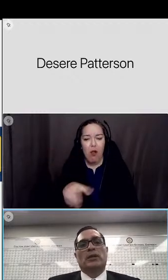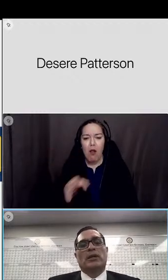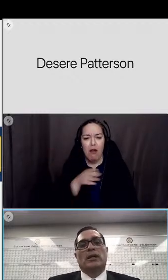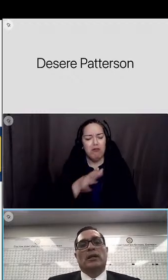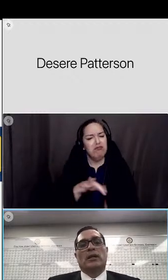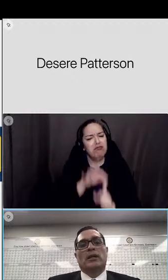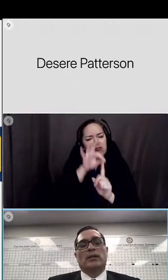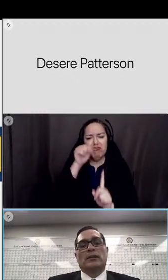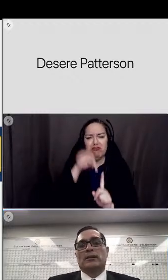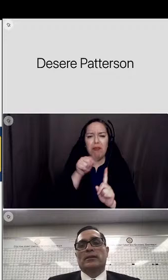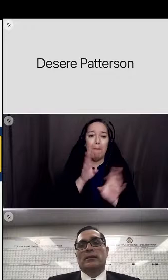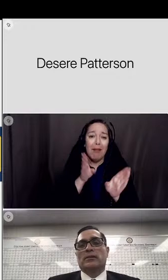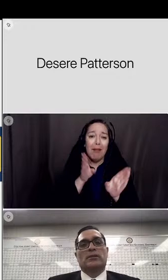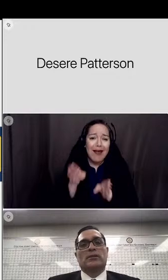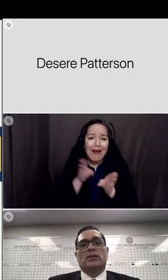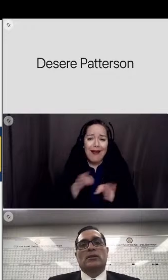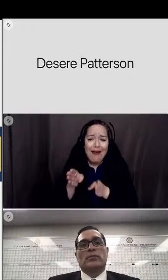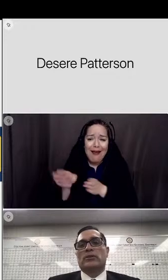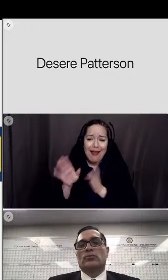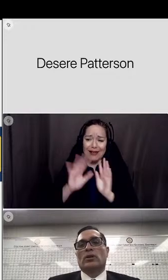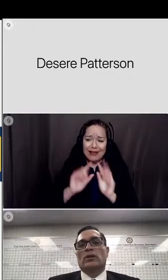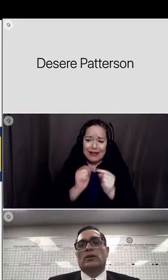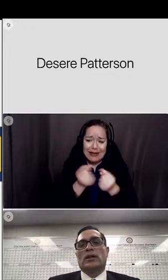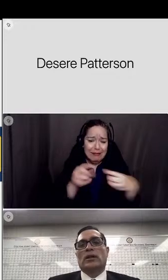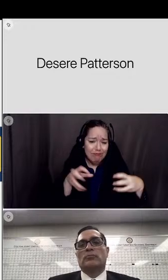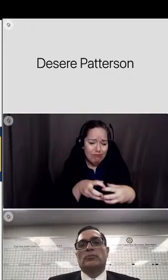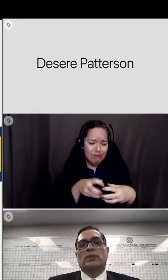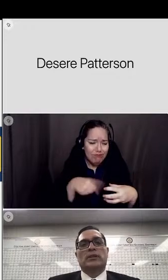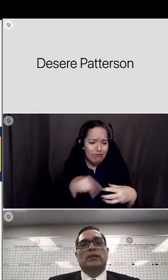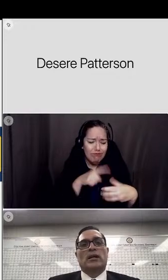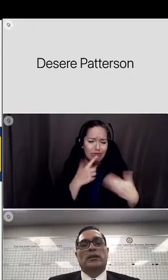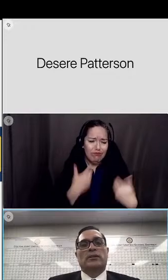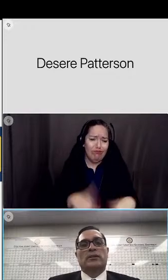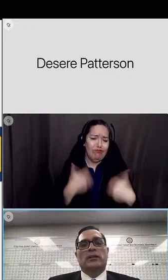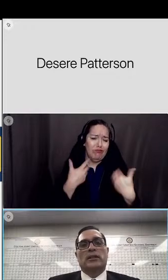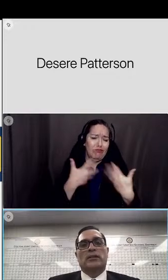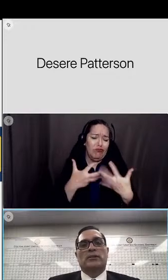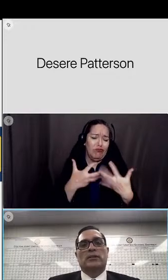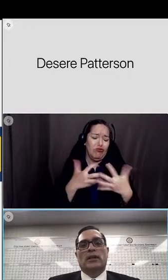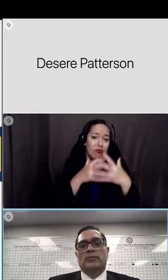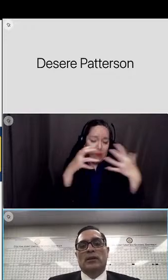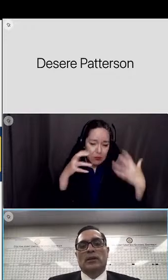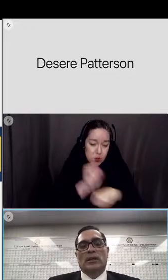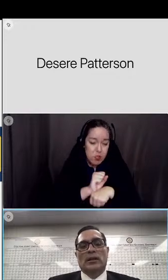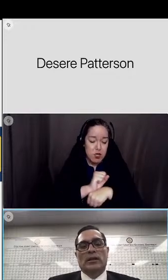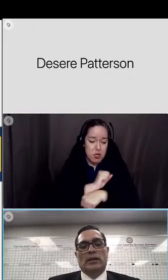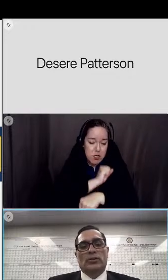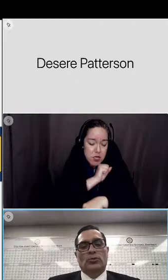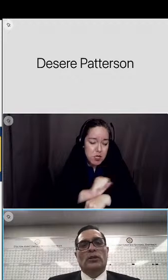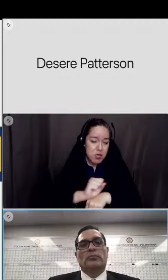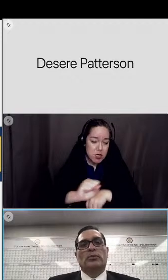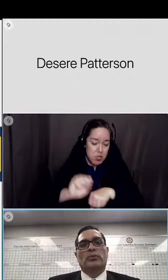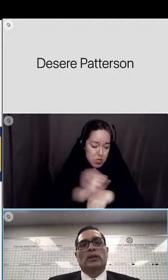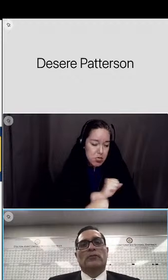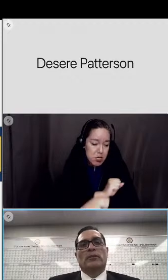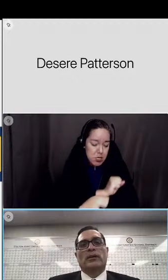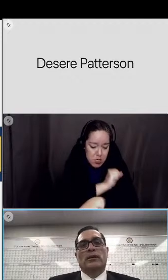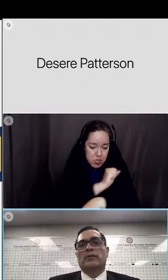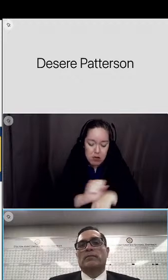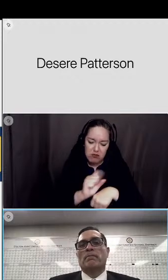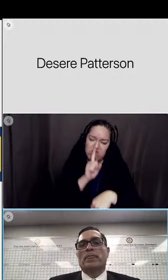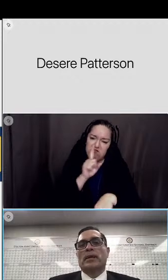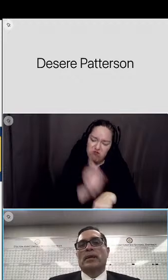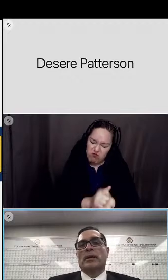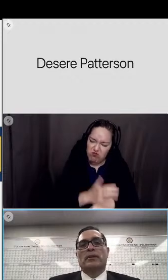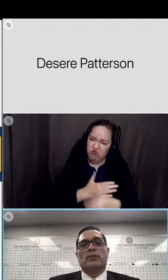team uh just the tremendous work uh that's gone into this uh i i truly believe in my